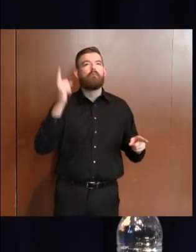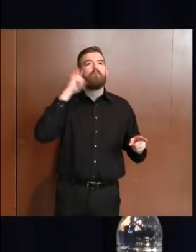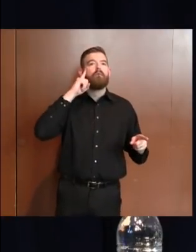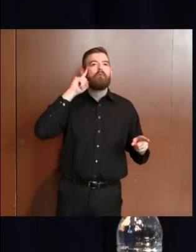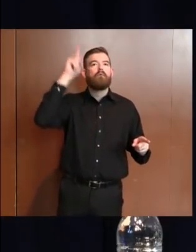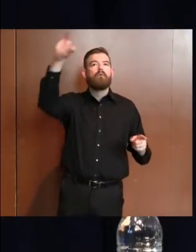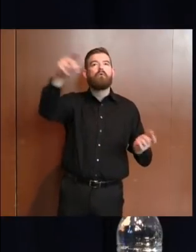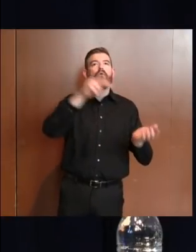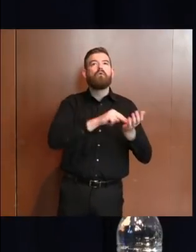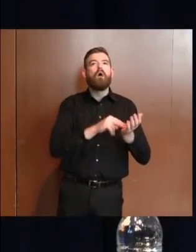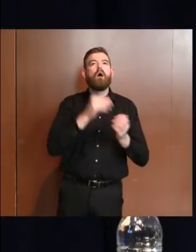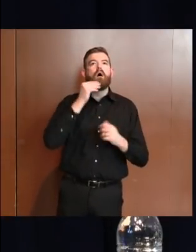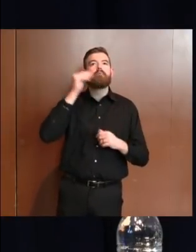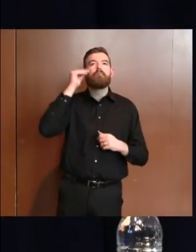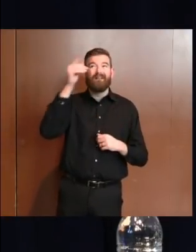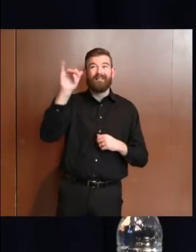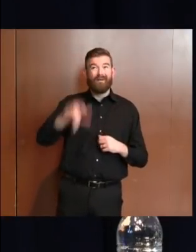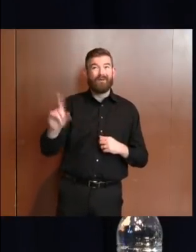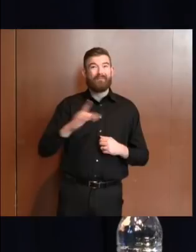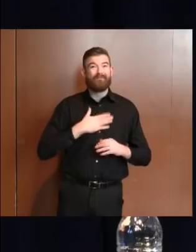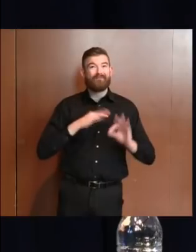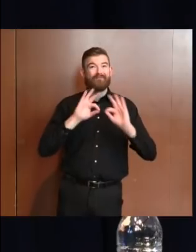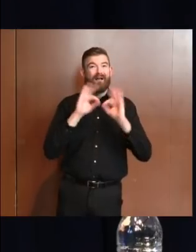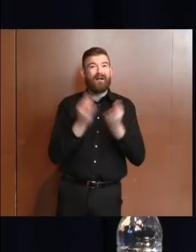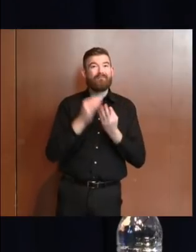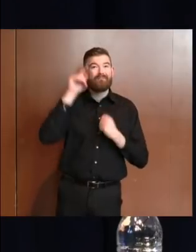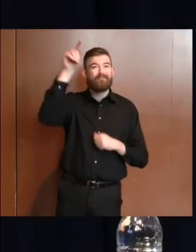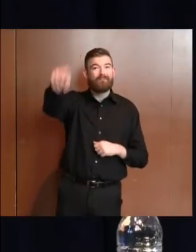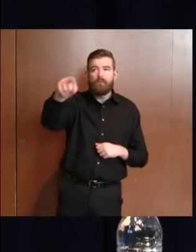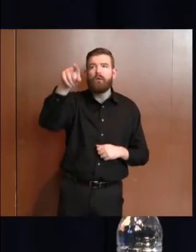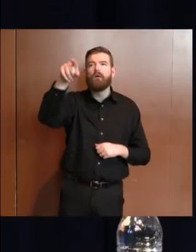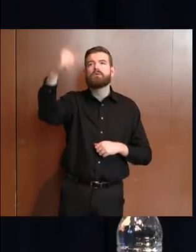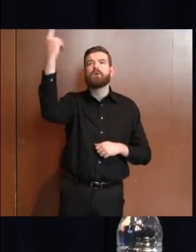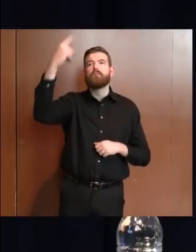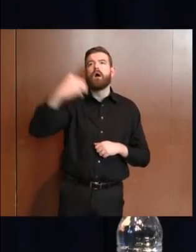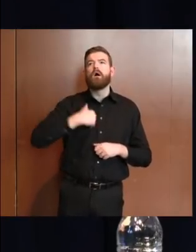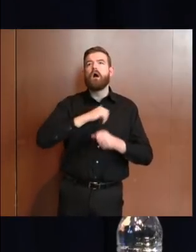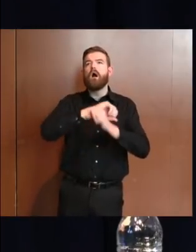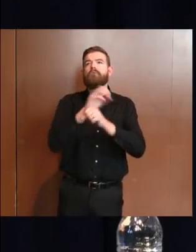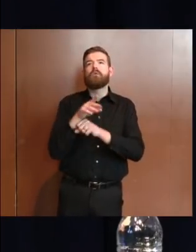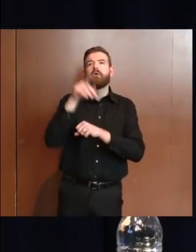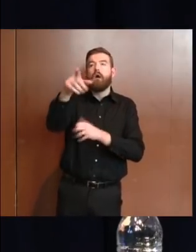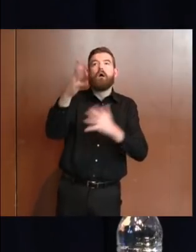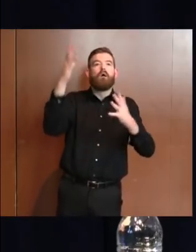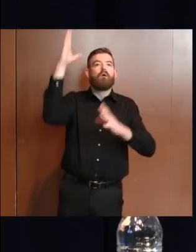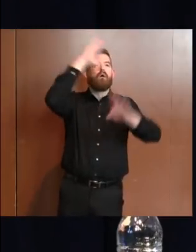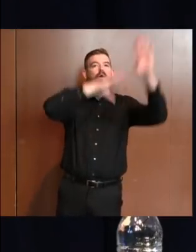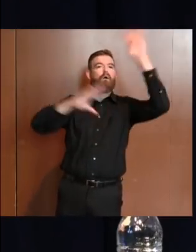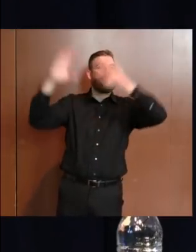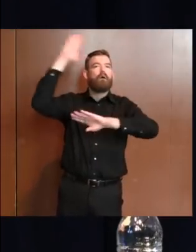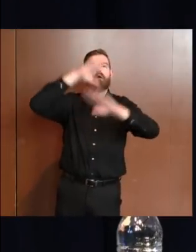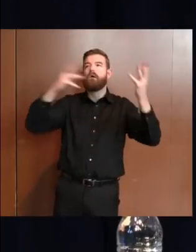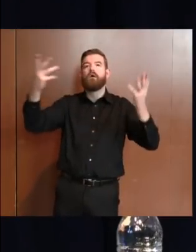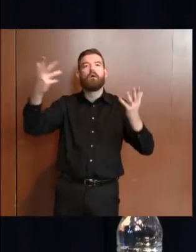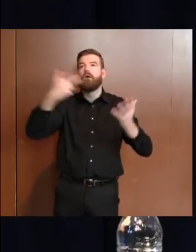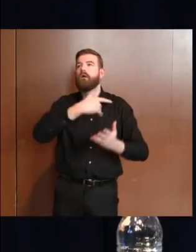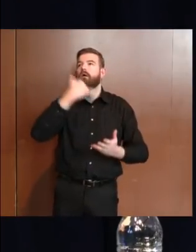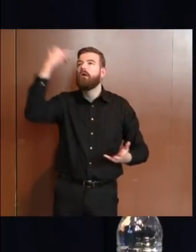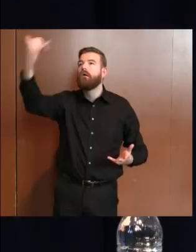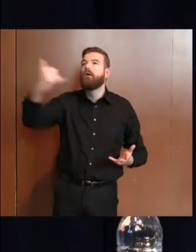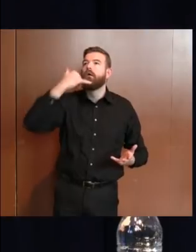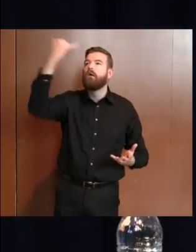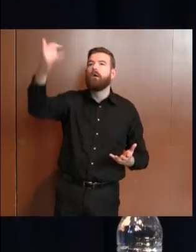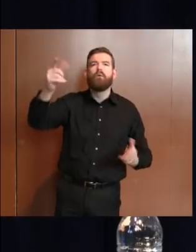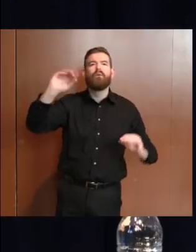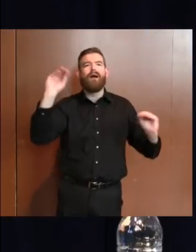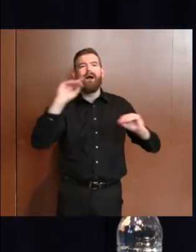-19. Families are frustrated that they believe they can't get someone on the phone in these facilities and they want to know if